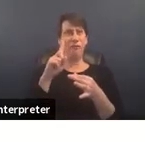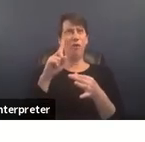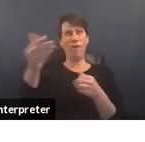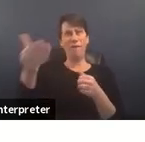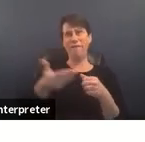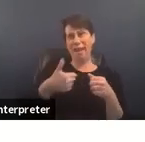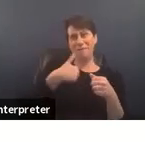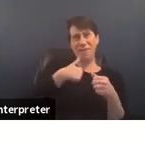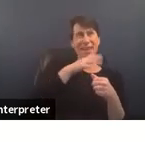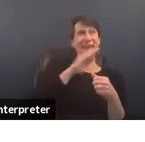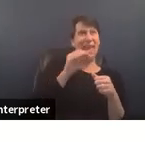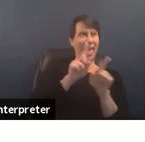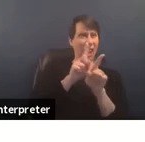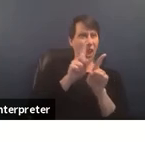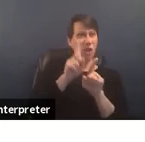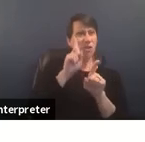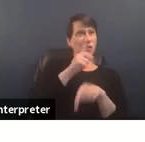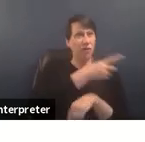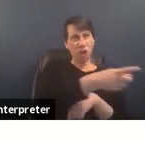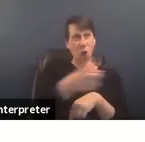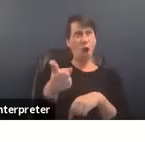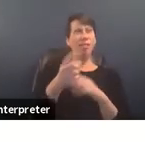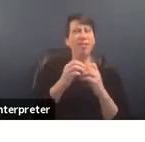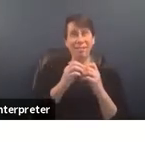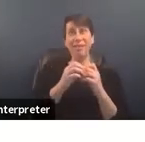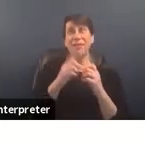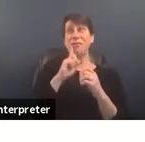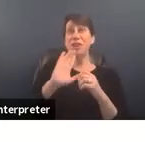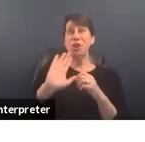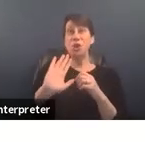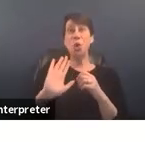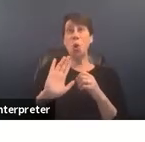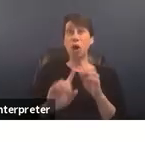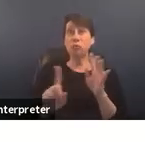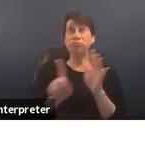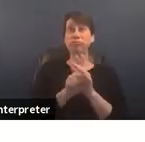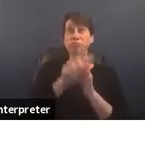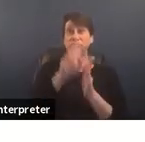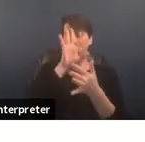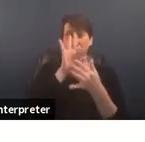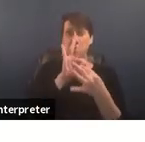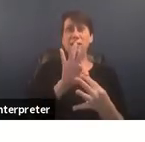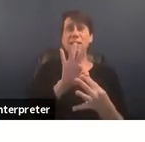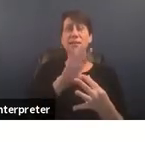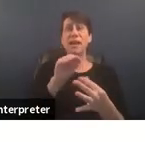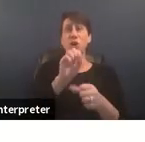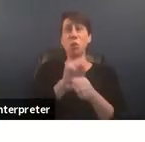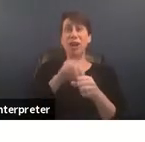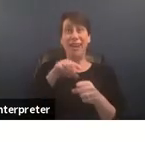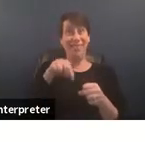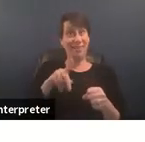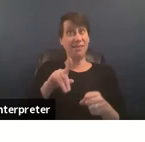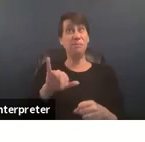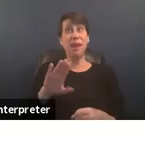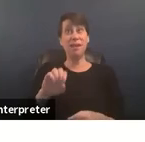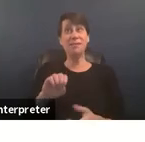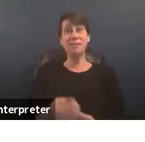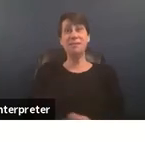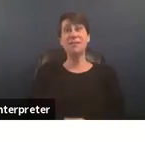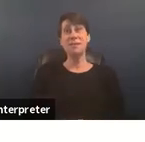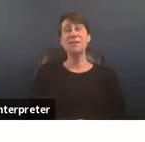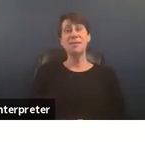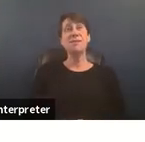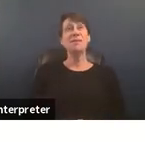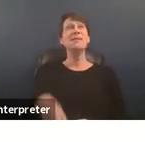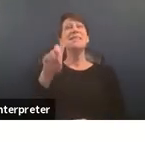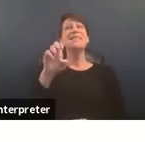also um for y'all for your um presence and your work in this space um deanna